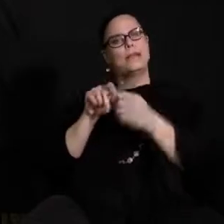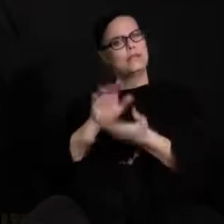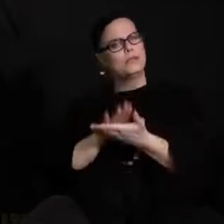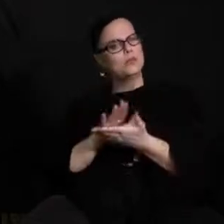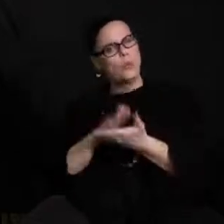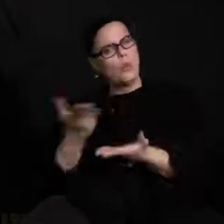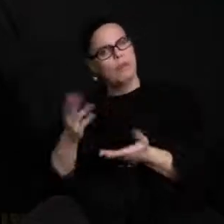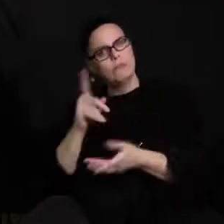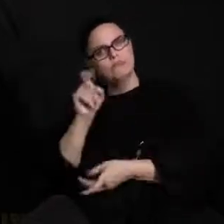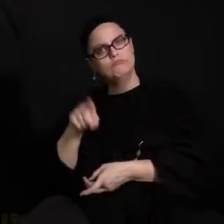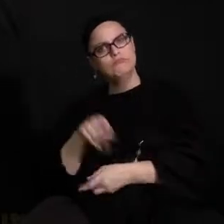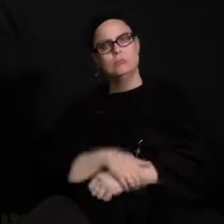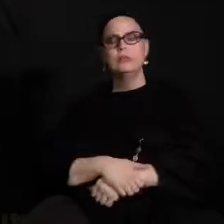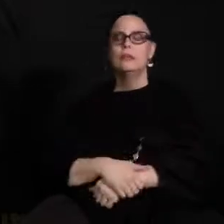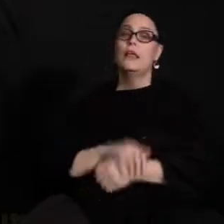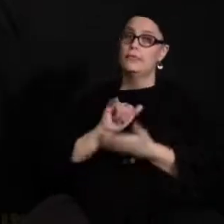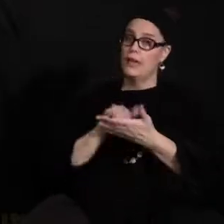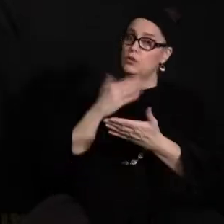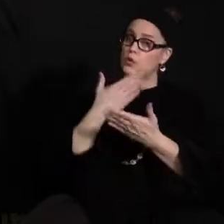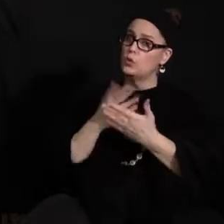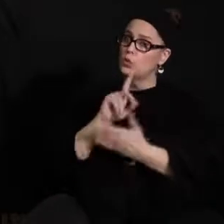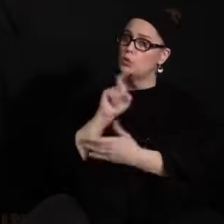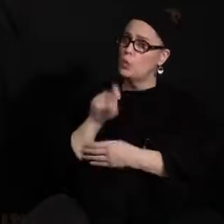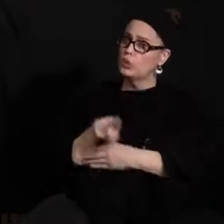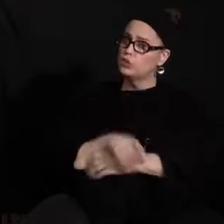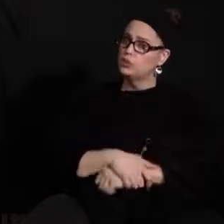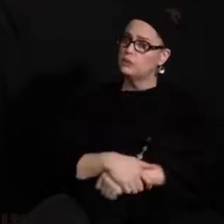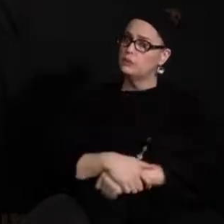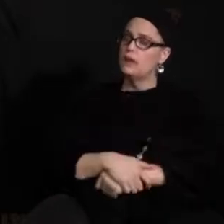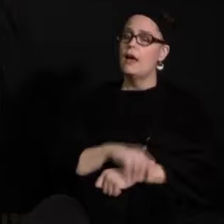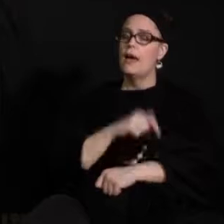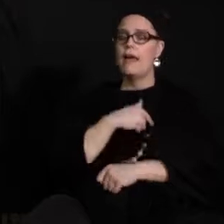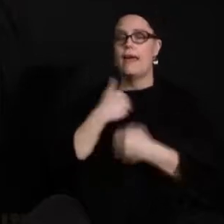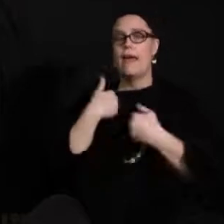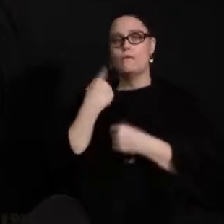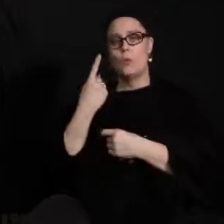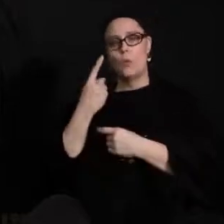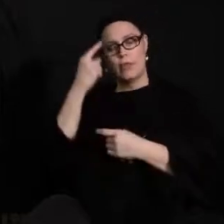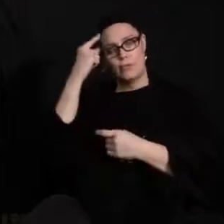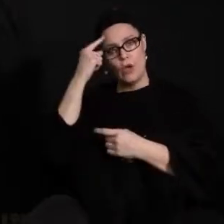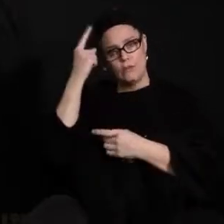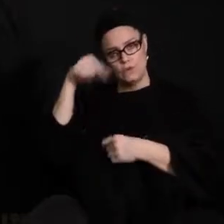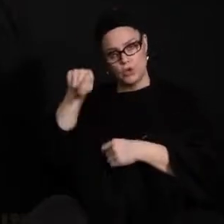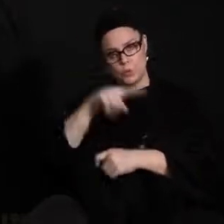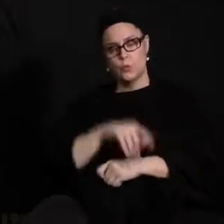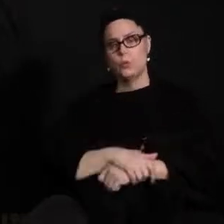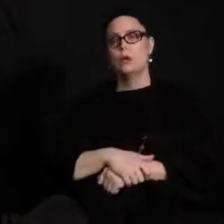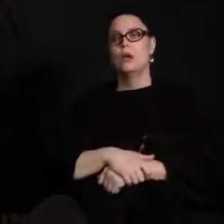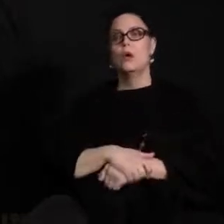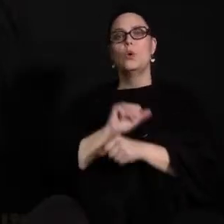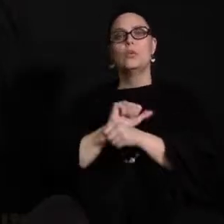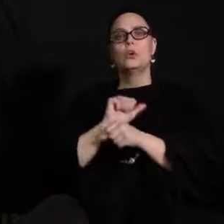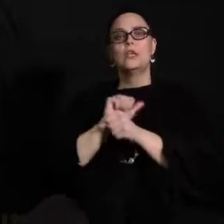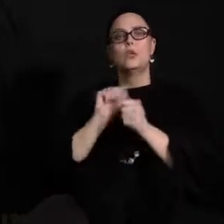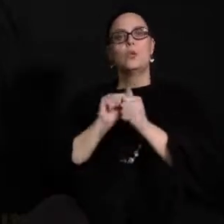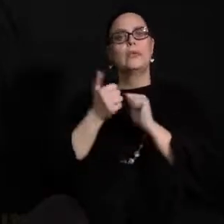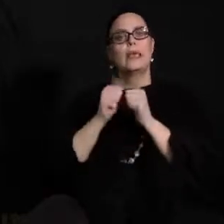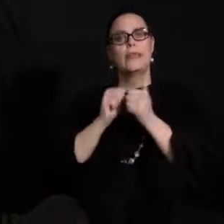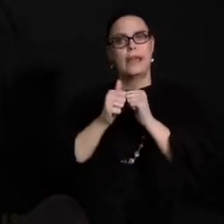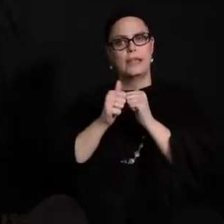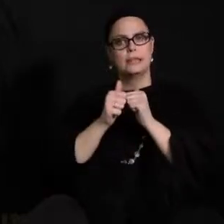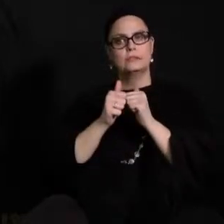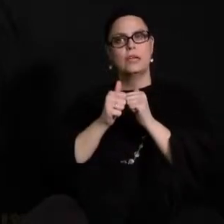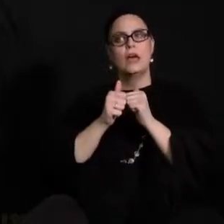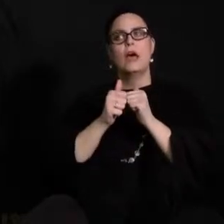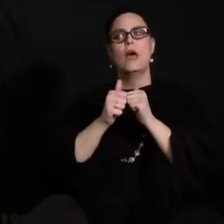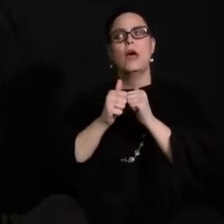question uh it's me again josh uh i have a wonderful opportunity of overseeing and working very closely with athletics what